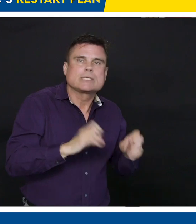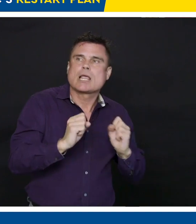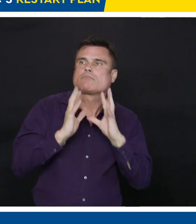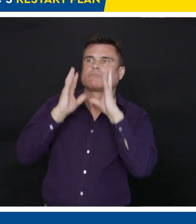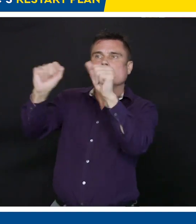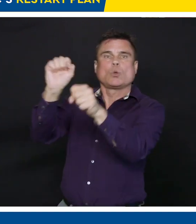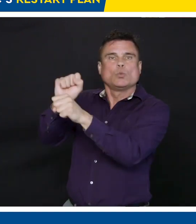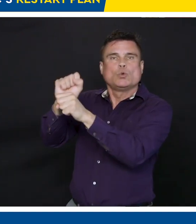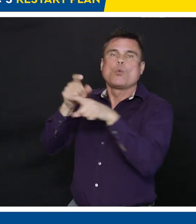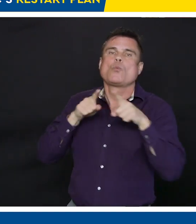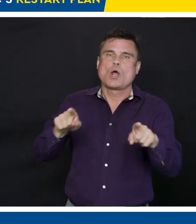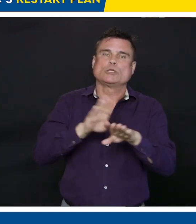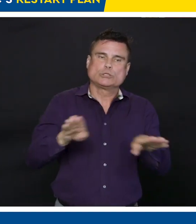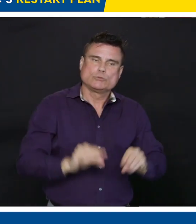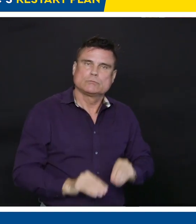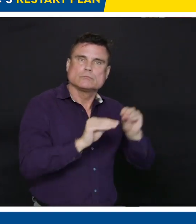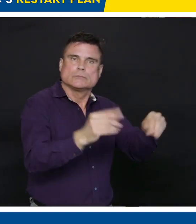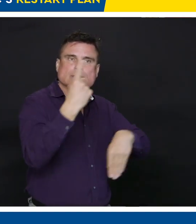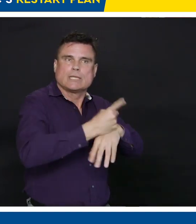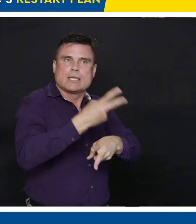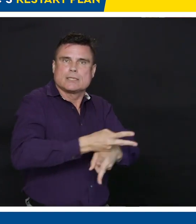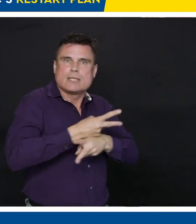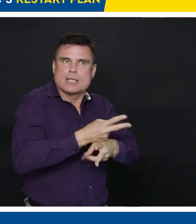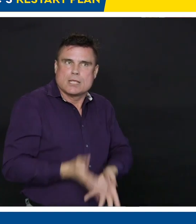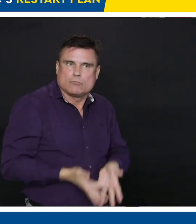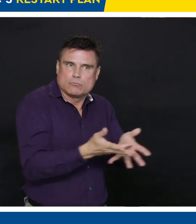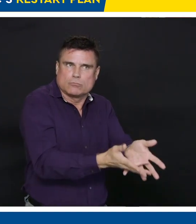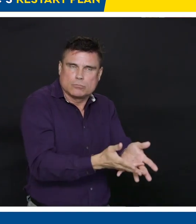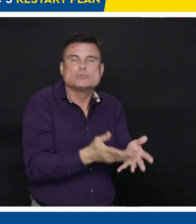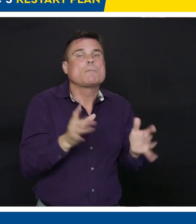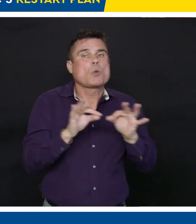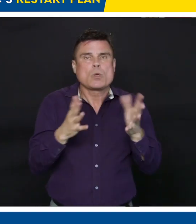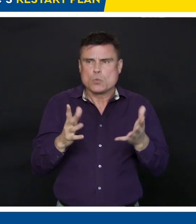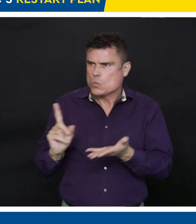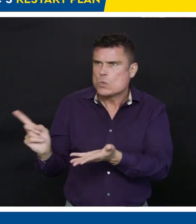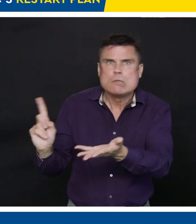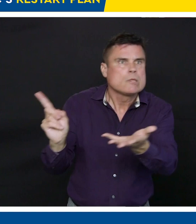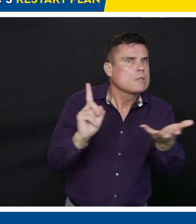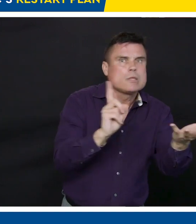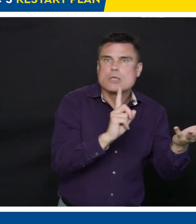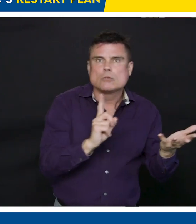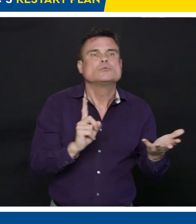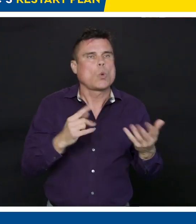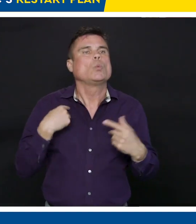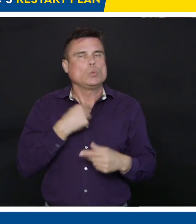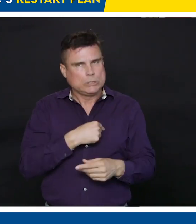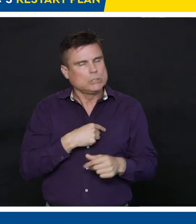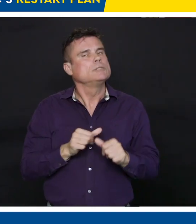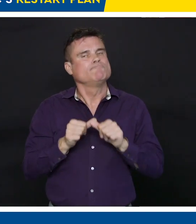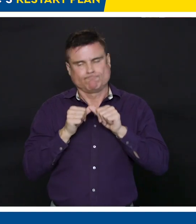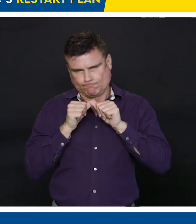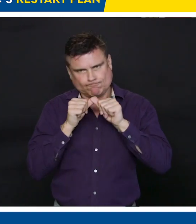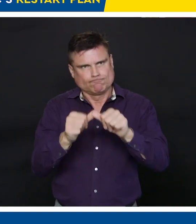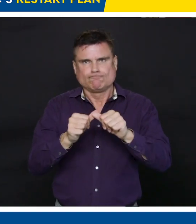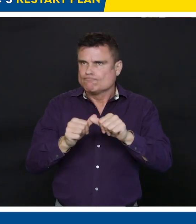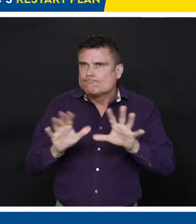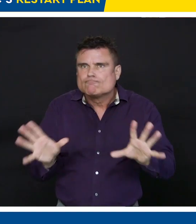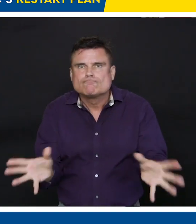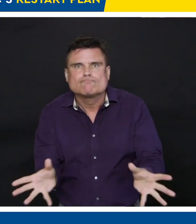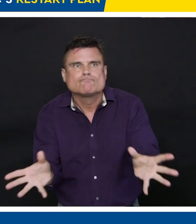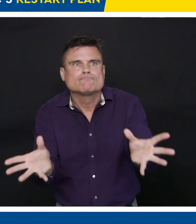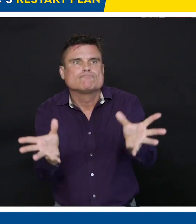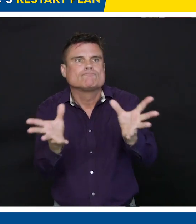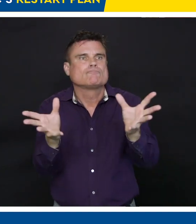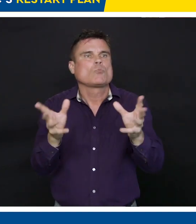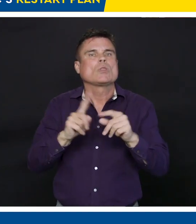that has been shaken, no doubt. And we're going to continue to work with providers to make sure that they're comfortable. We're going to